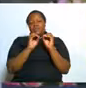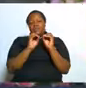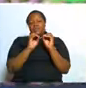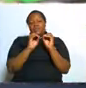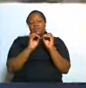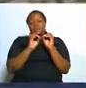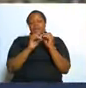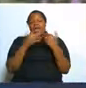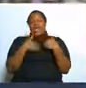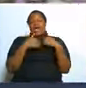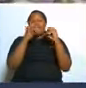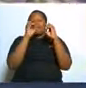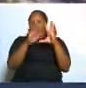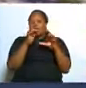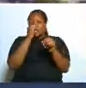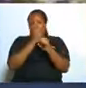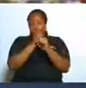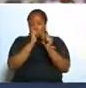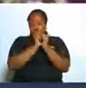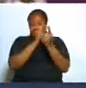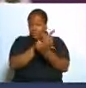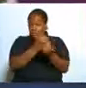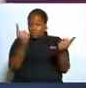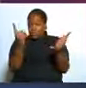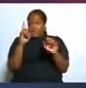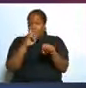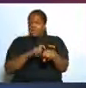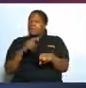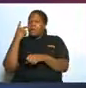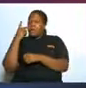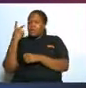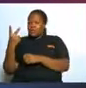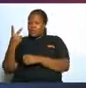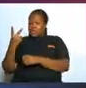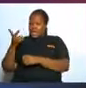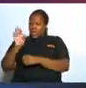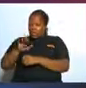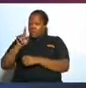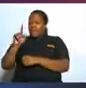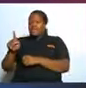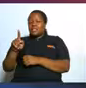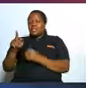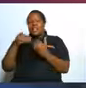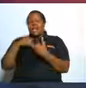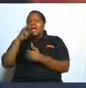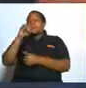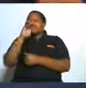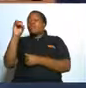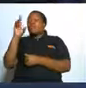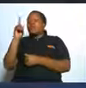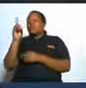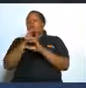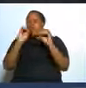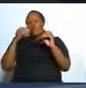it has nothing to do with you when you see her out of mood just support her